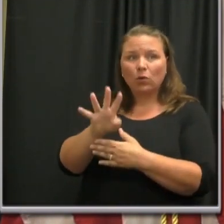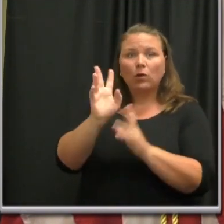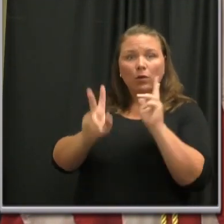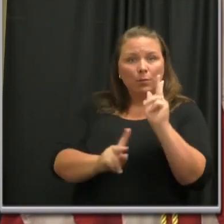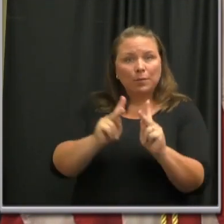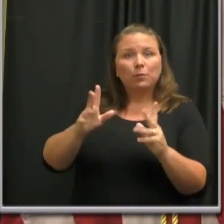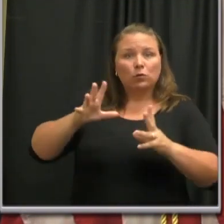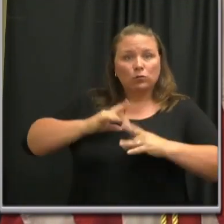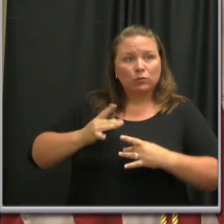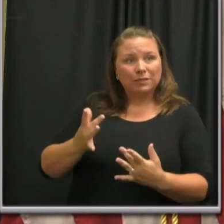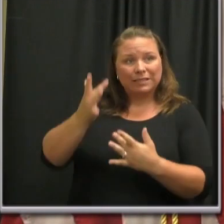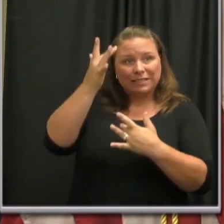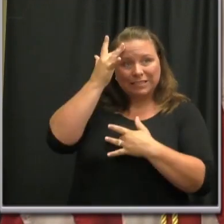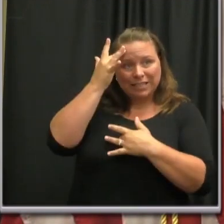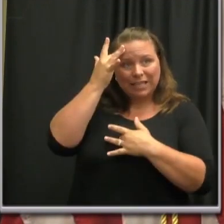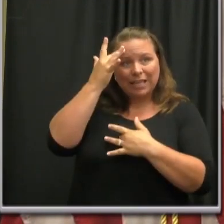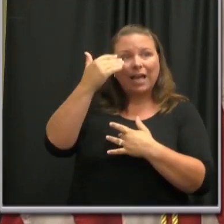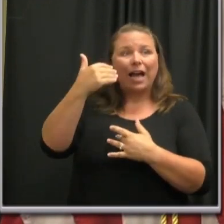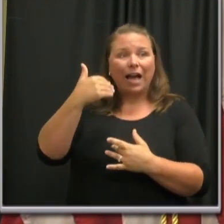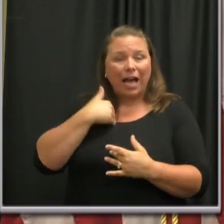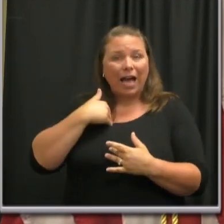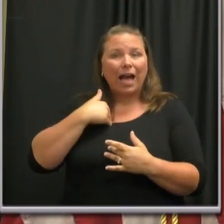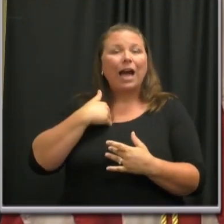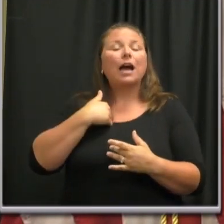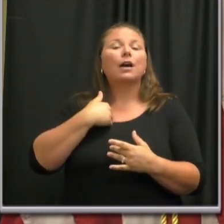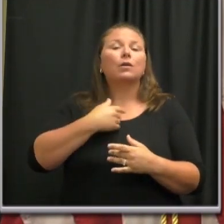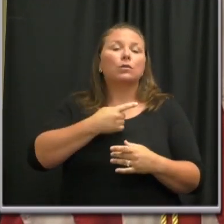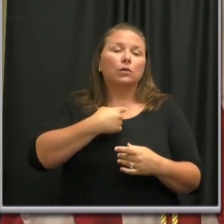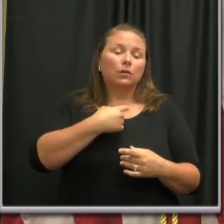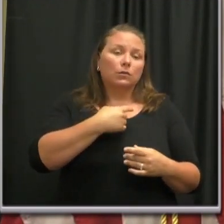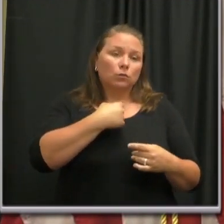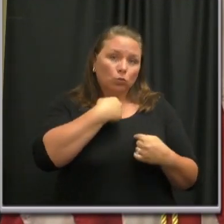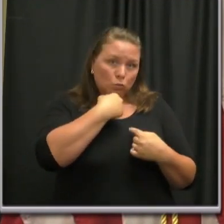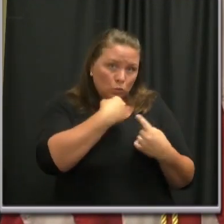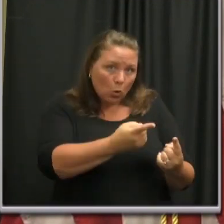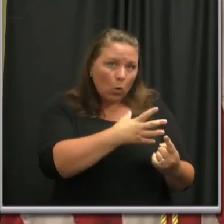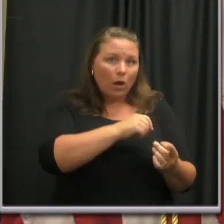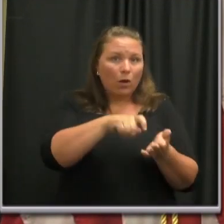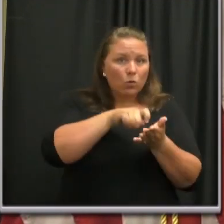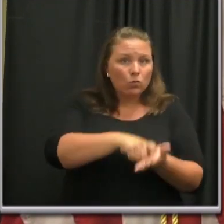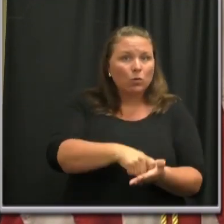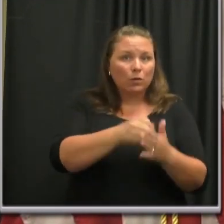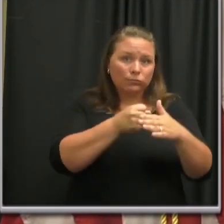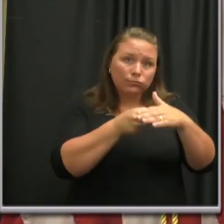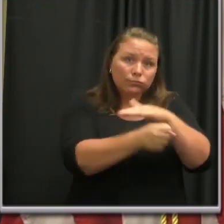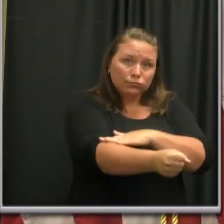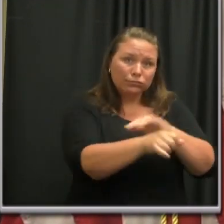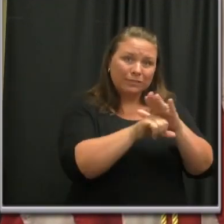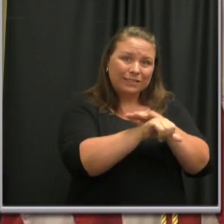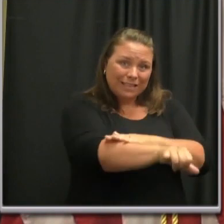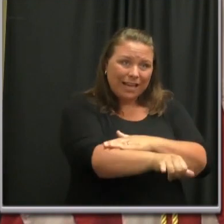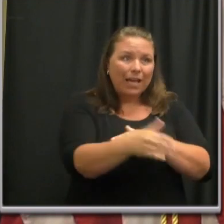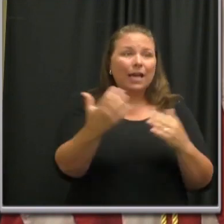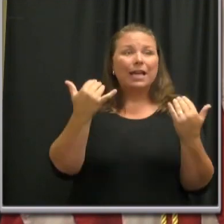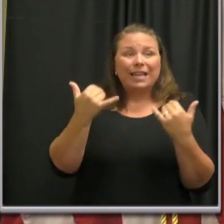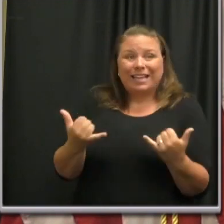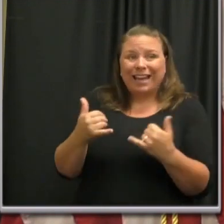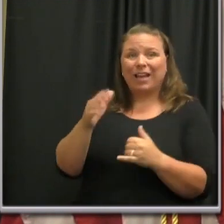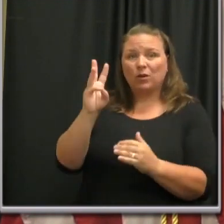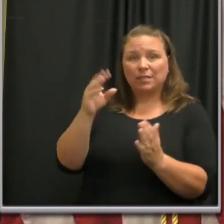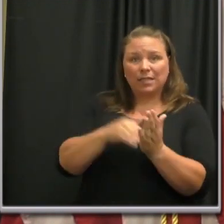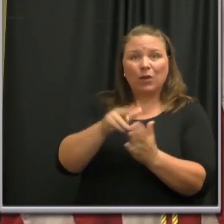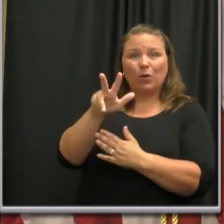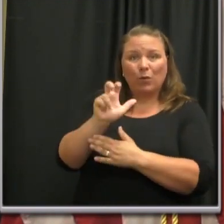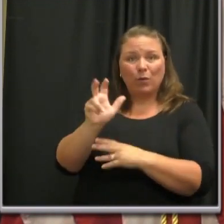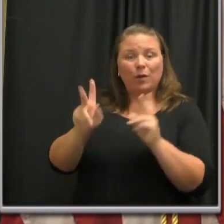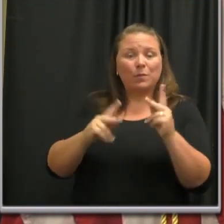positive and received verbal and written quarantine orders from public health. And to date, more than 6,300 residents have safely